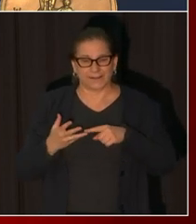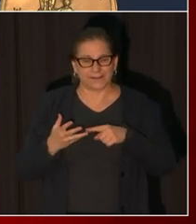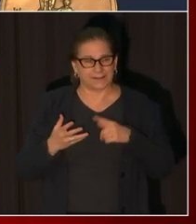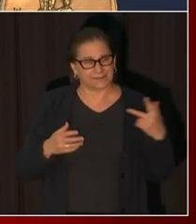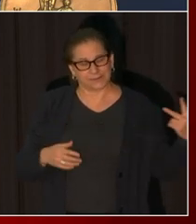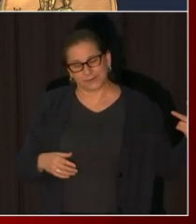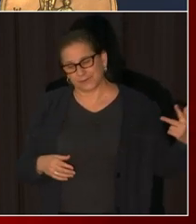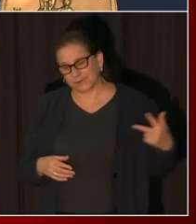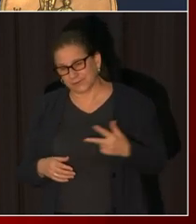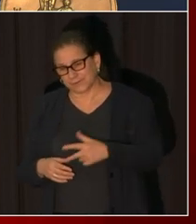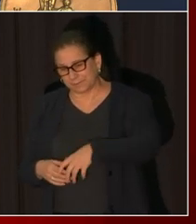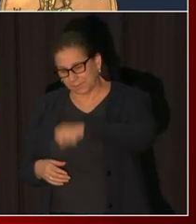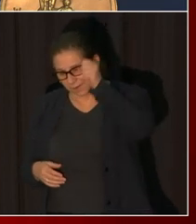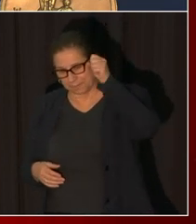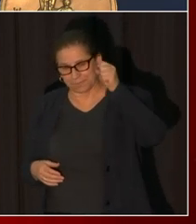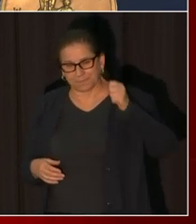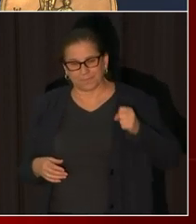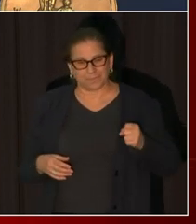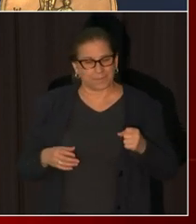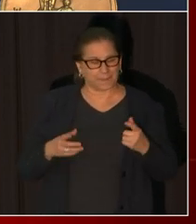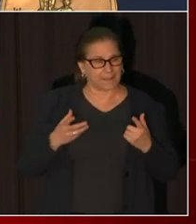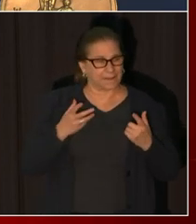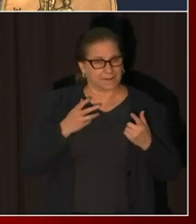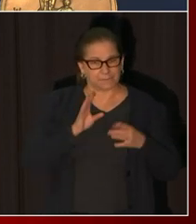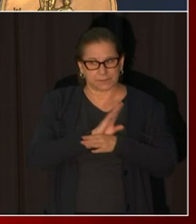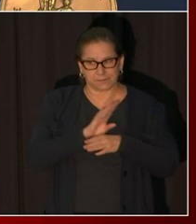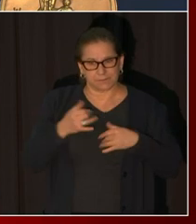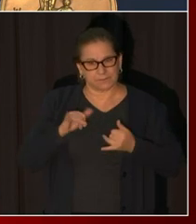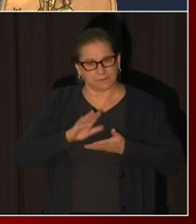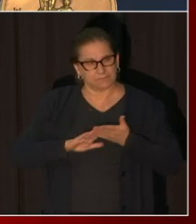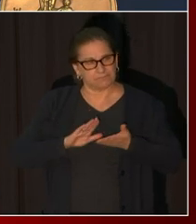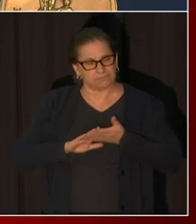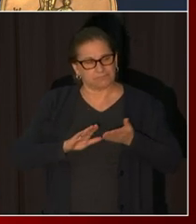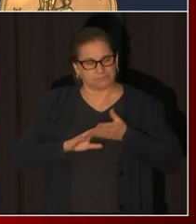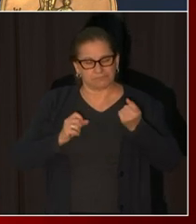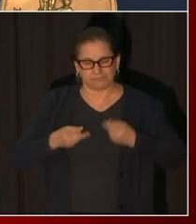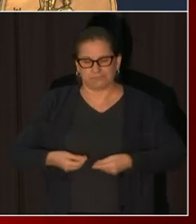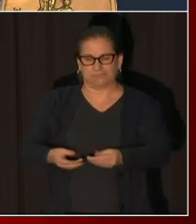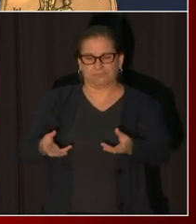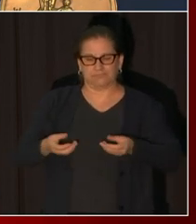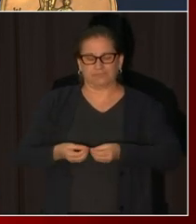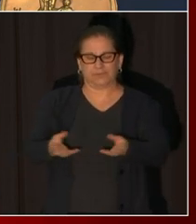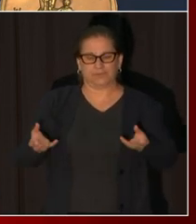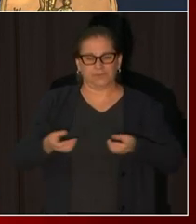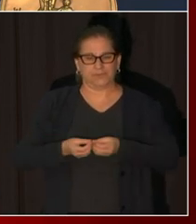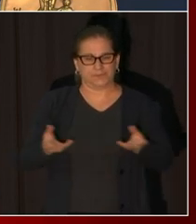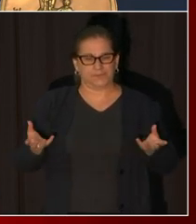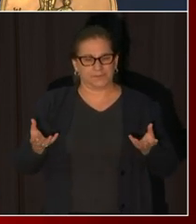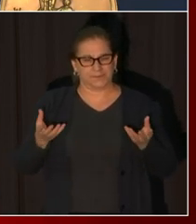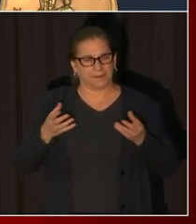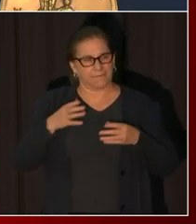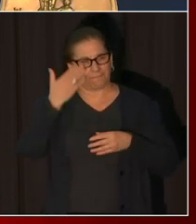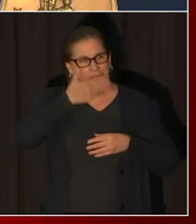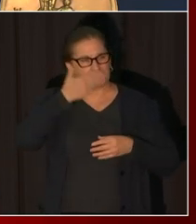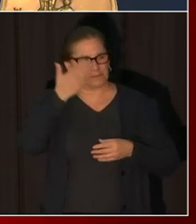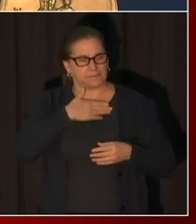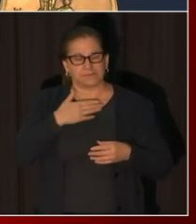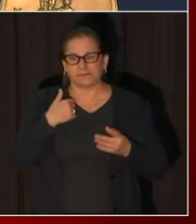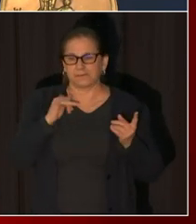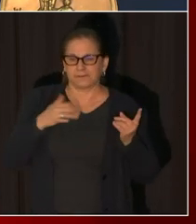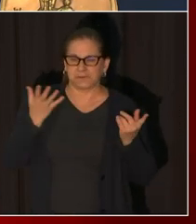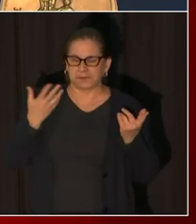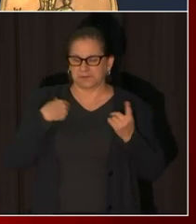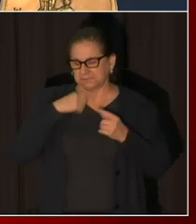curb so that those are our general expectations but we know that the entrepreneurs know best how their